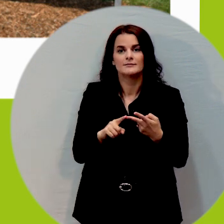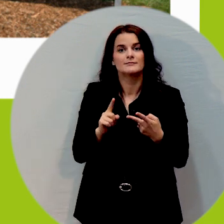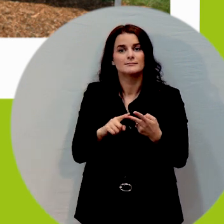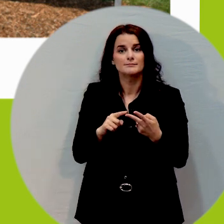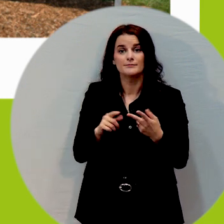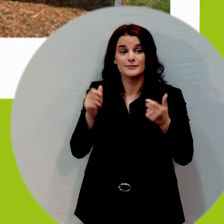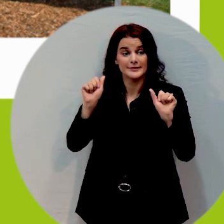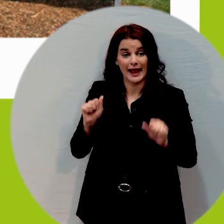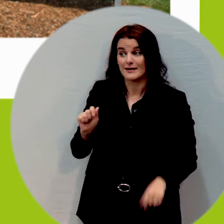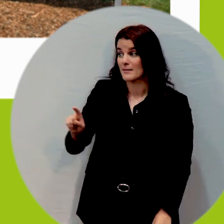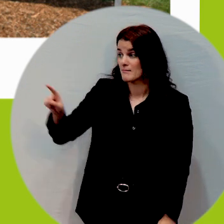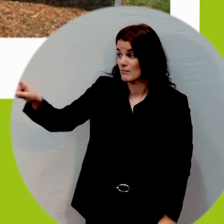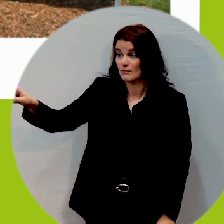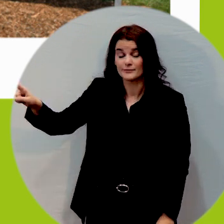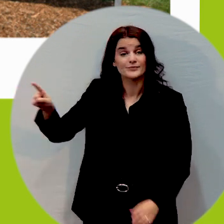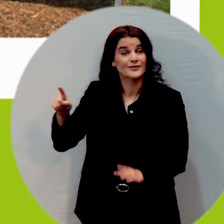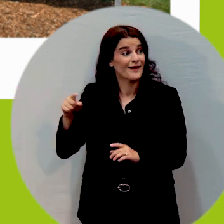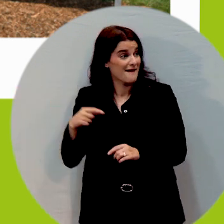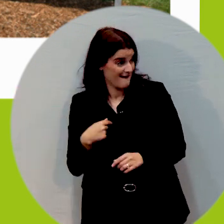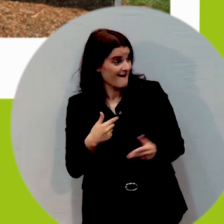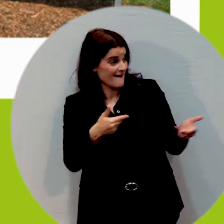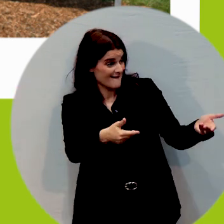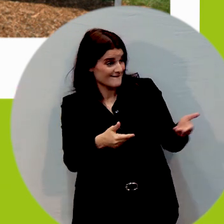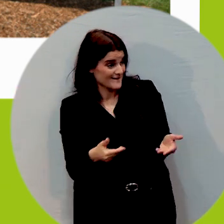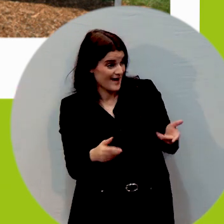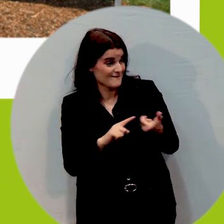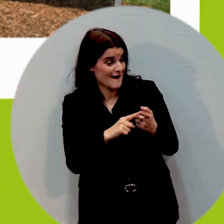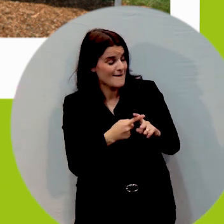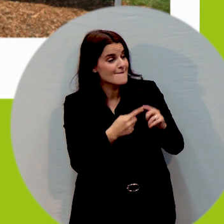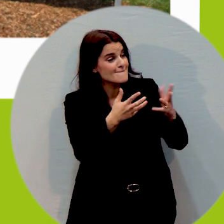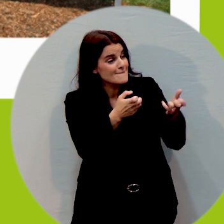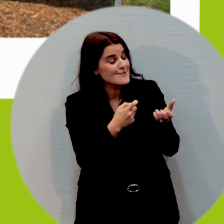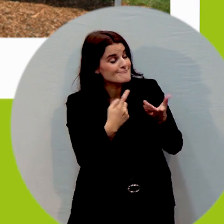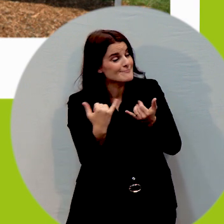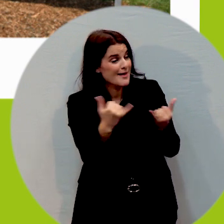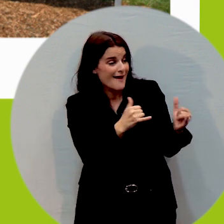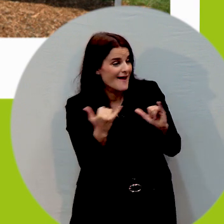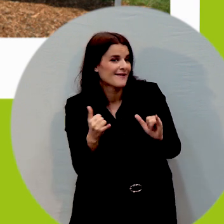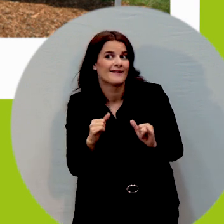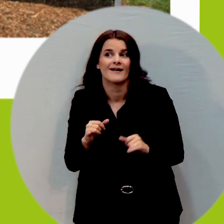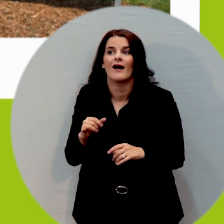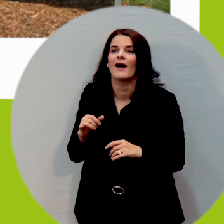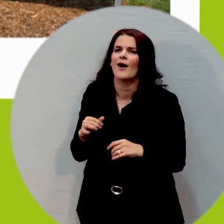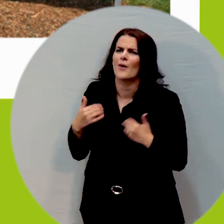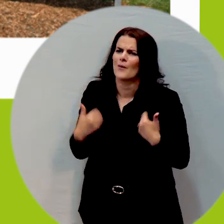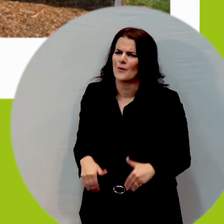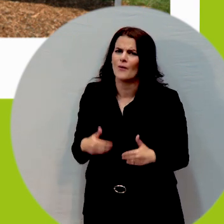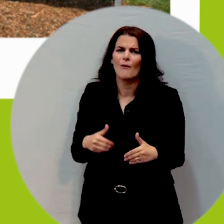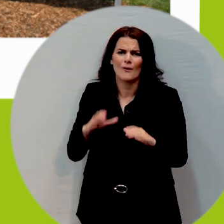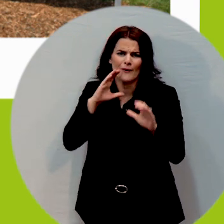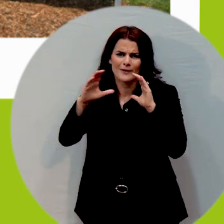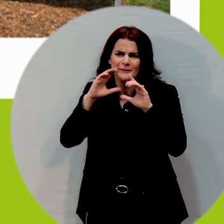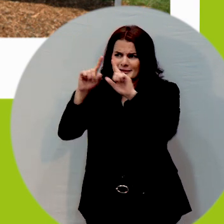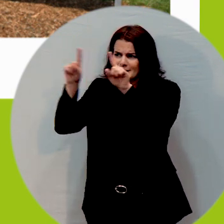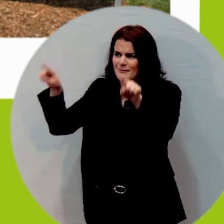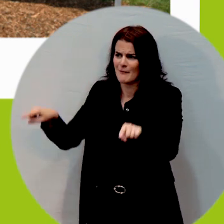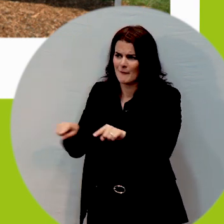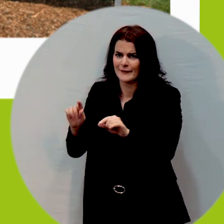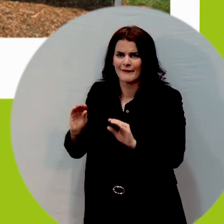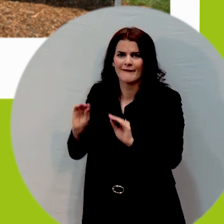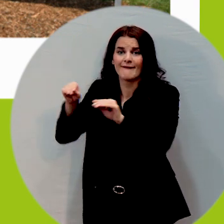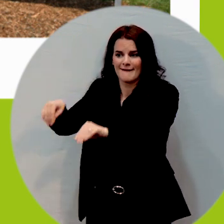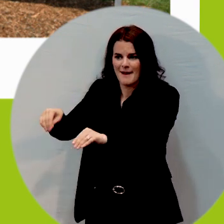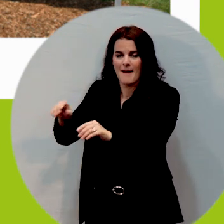know invite their friends up there and talk about what they want to play so by adding these communication boards to our playgrounds